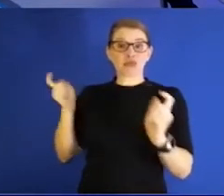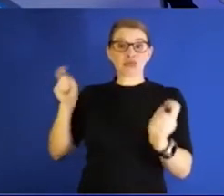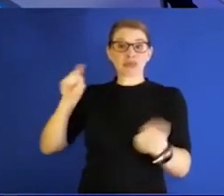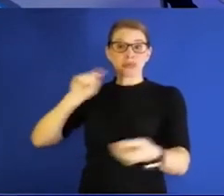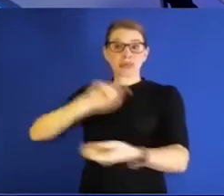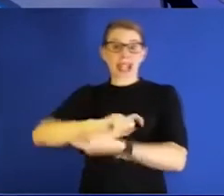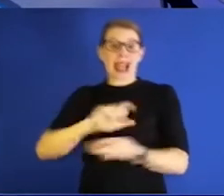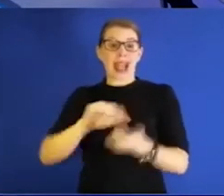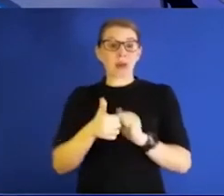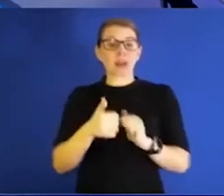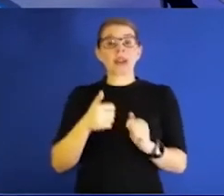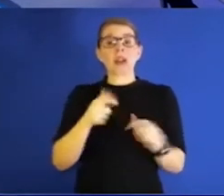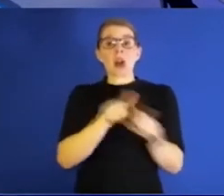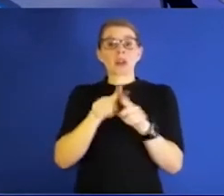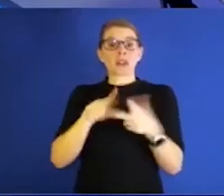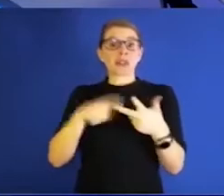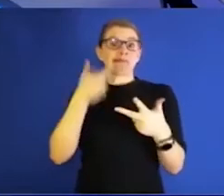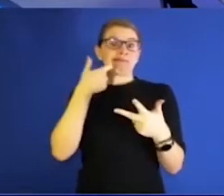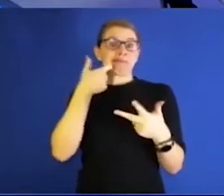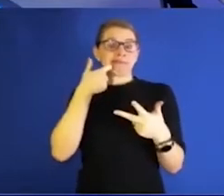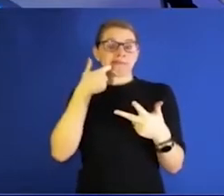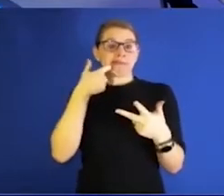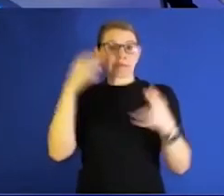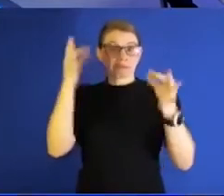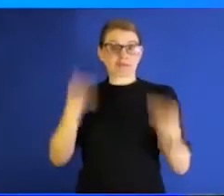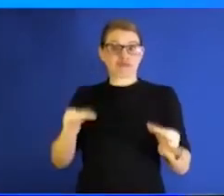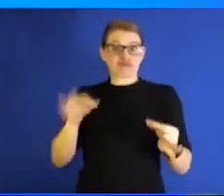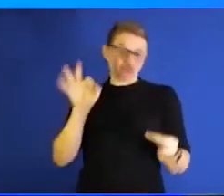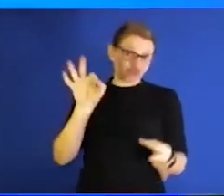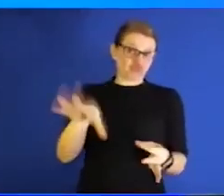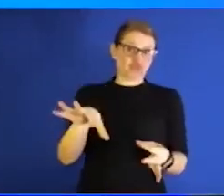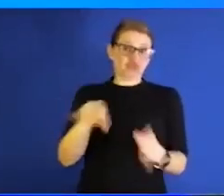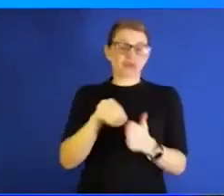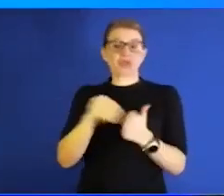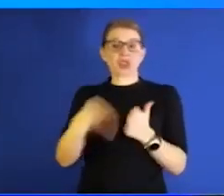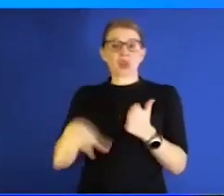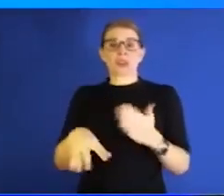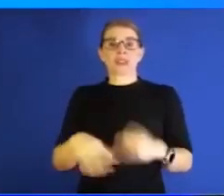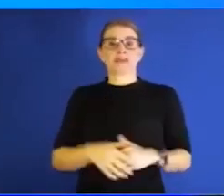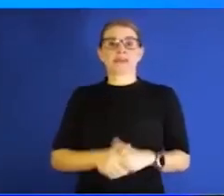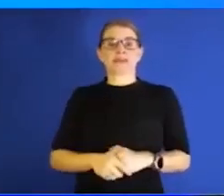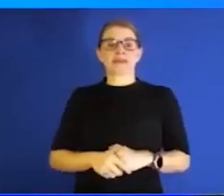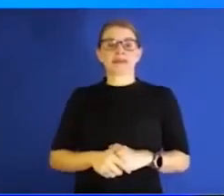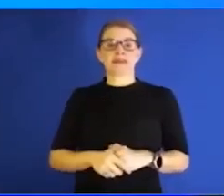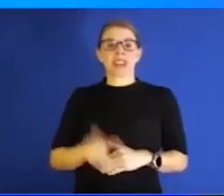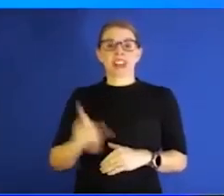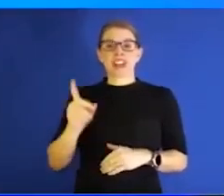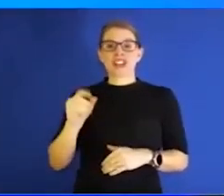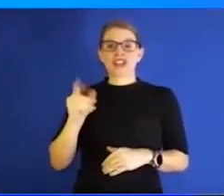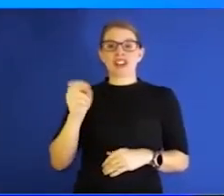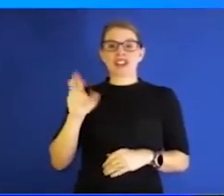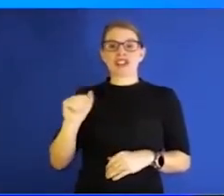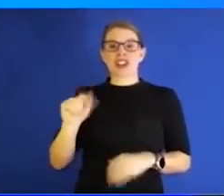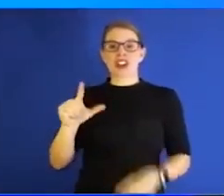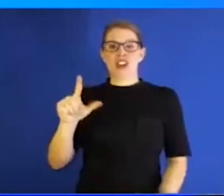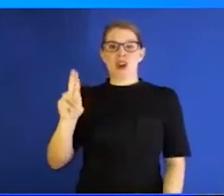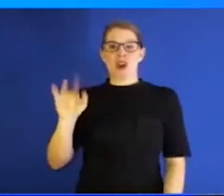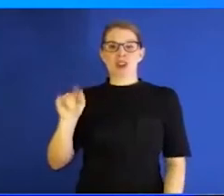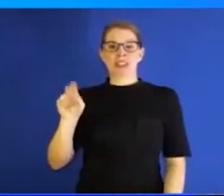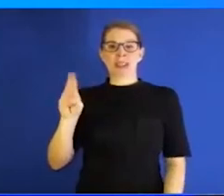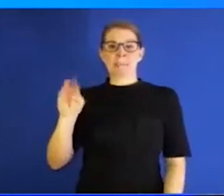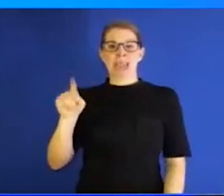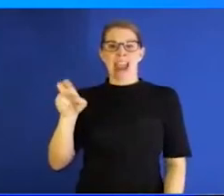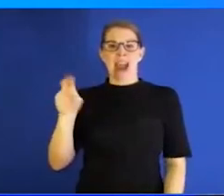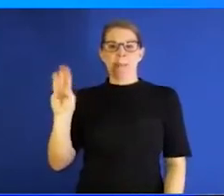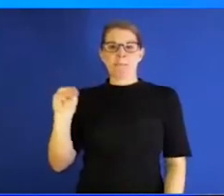latest ultimatum to your students. You know, doctoral tomato. Well, you know, going back to March,